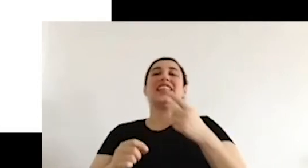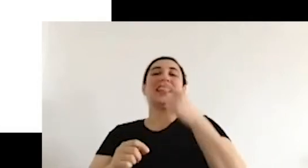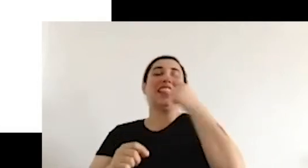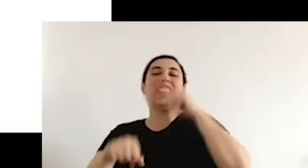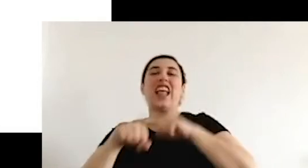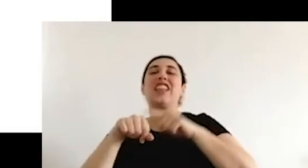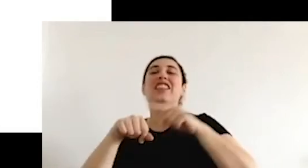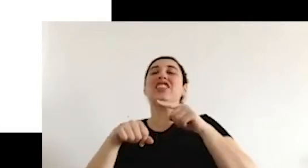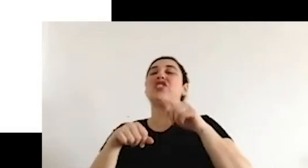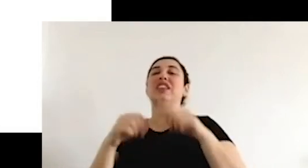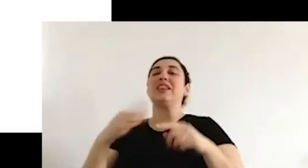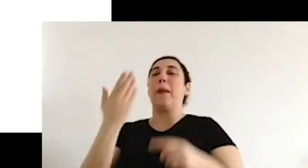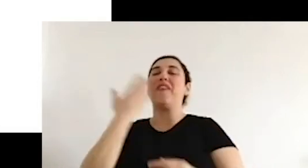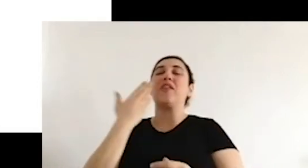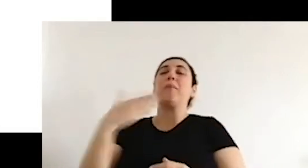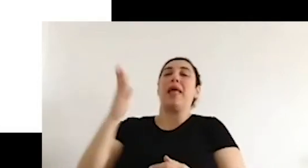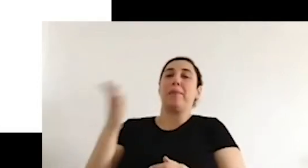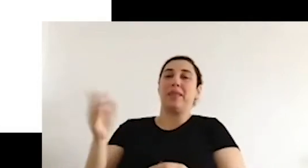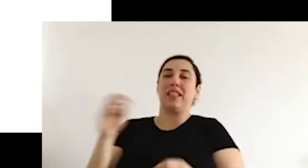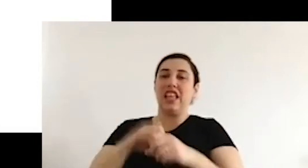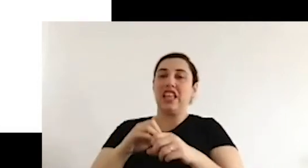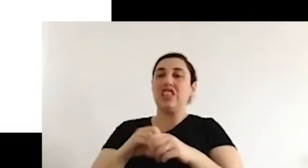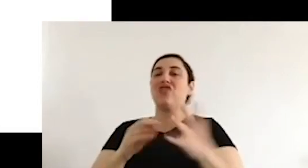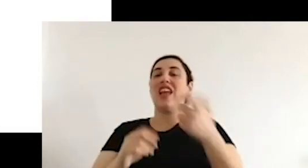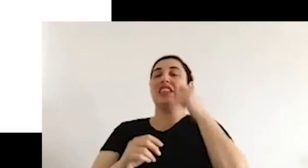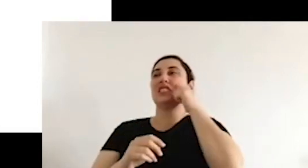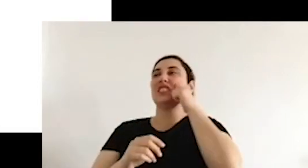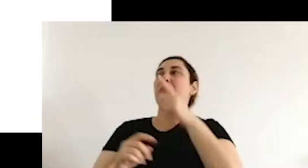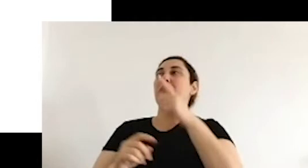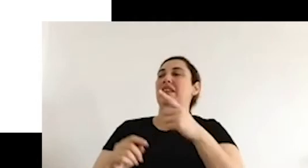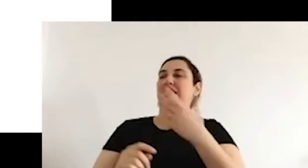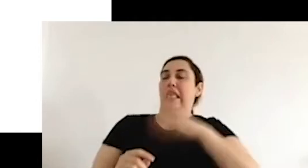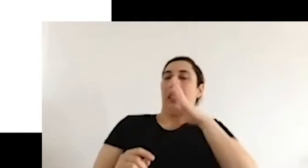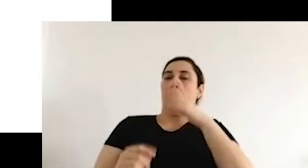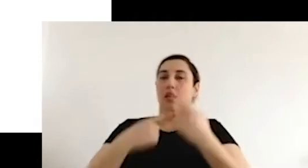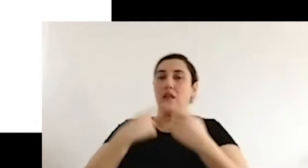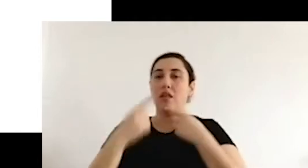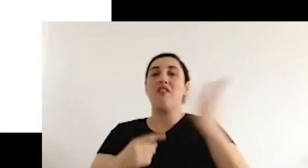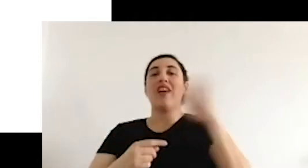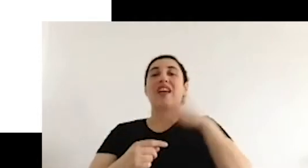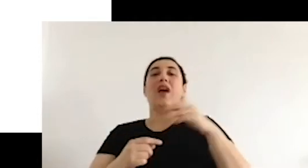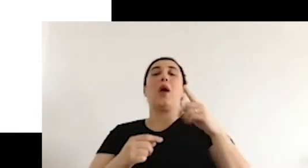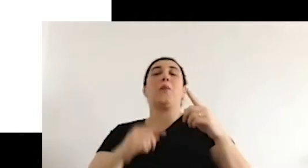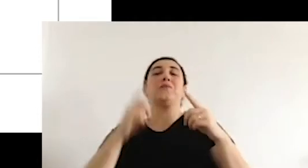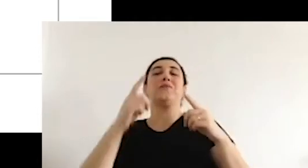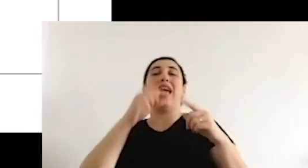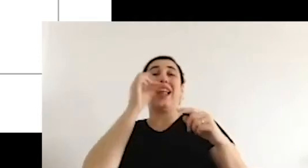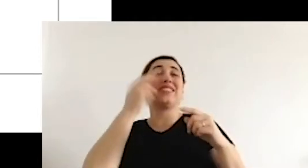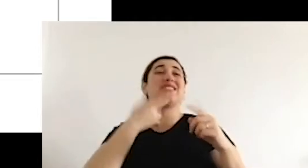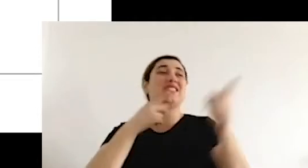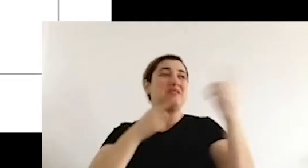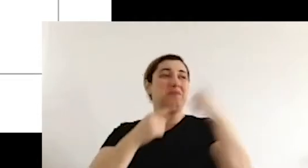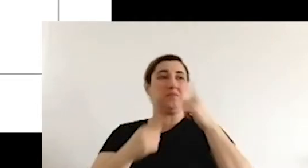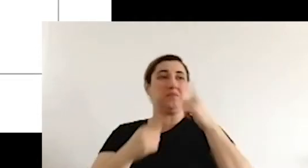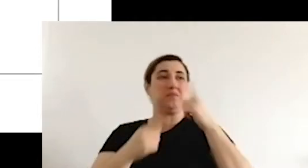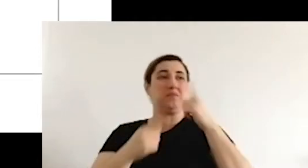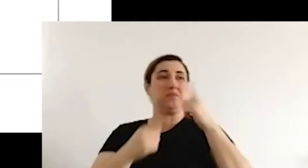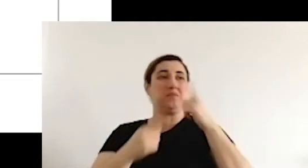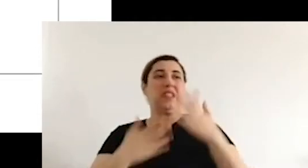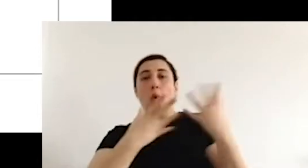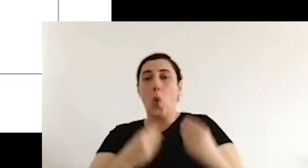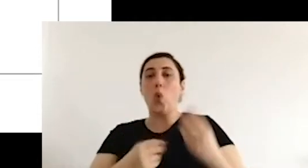sexism and in intolerance, religious intolerance, antisemitism, Islamophobia, homophobia,